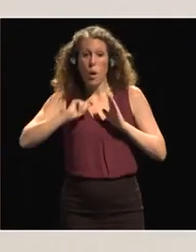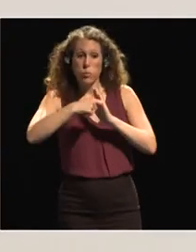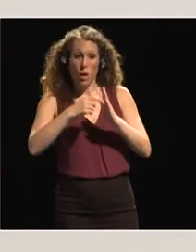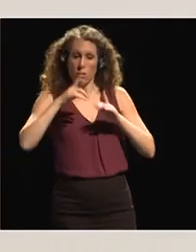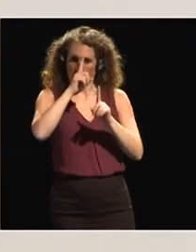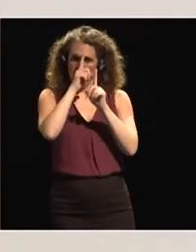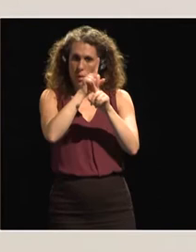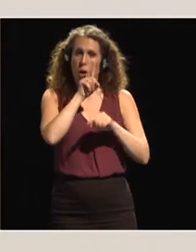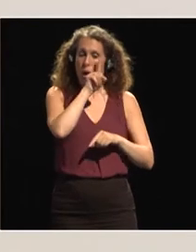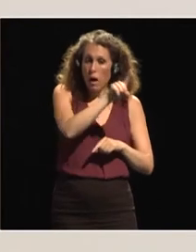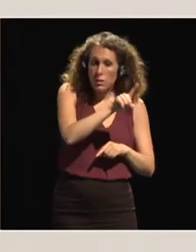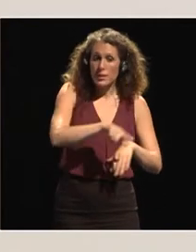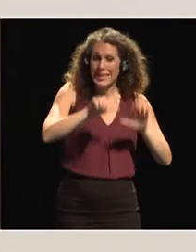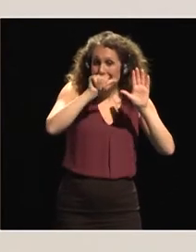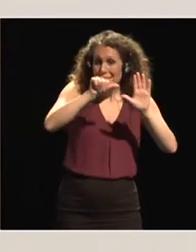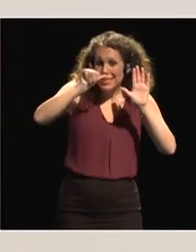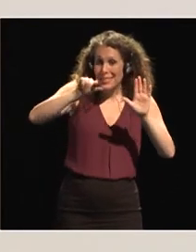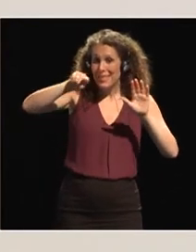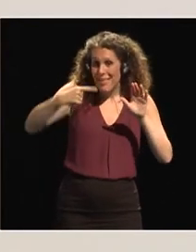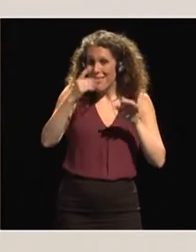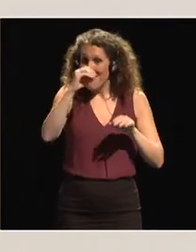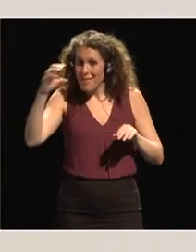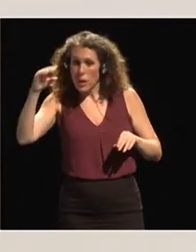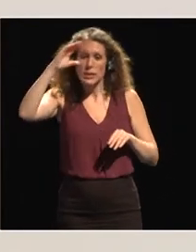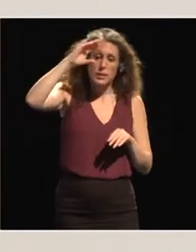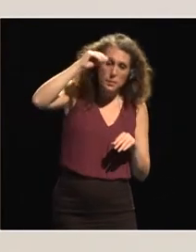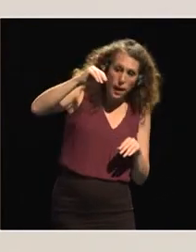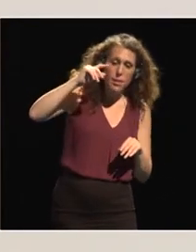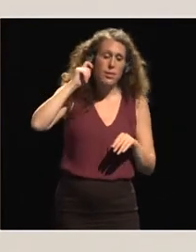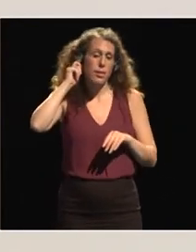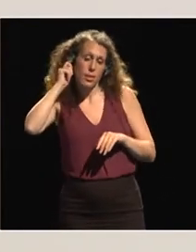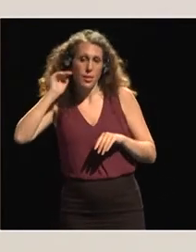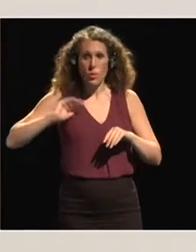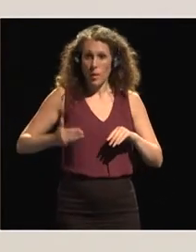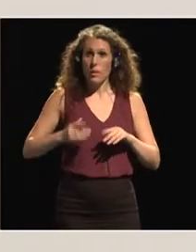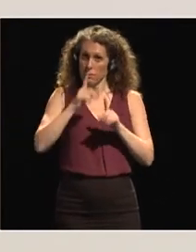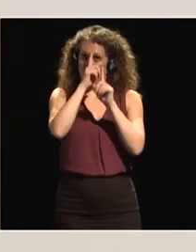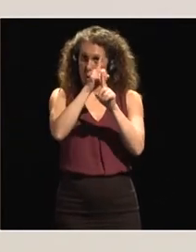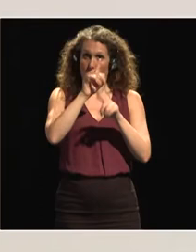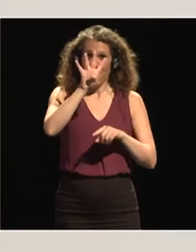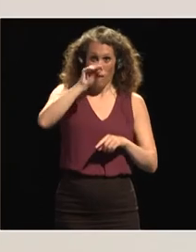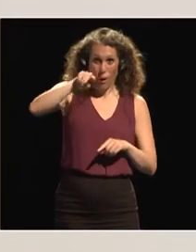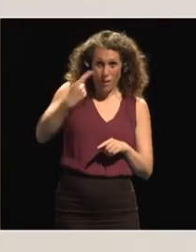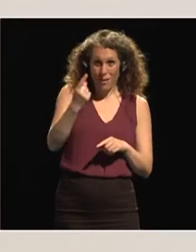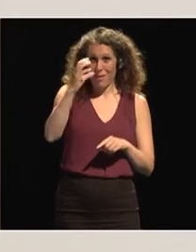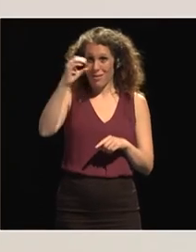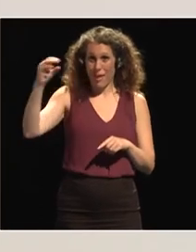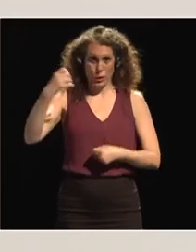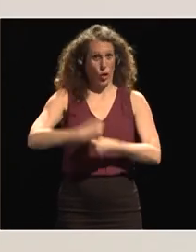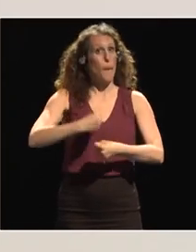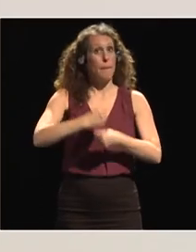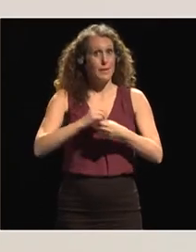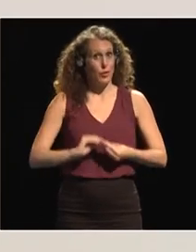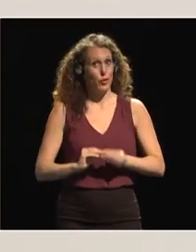166 thousand the young men the women to create a 40,000 jobs and we have